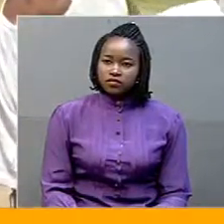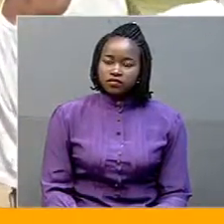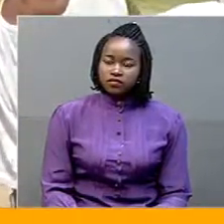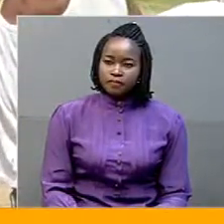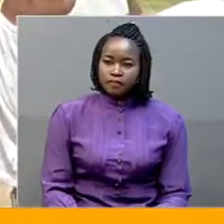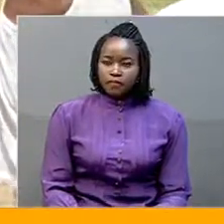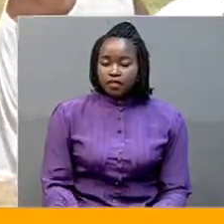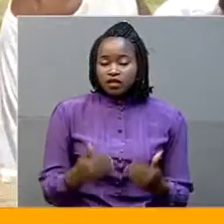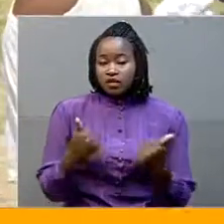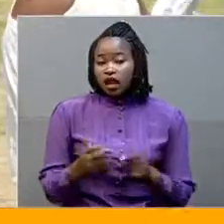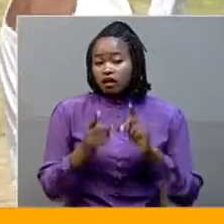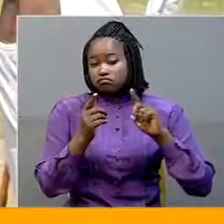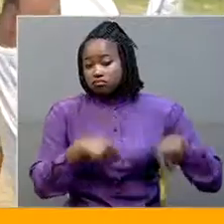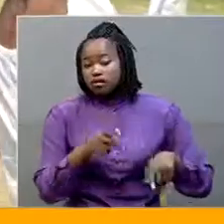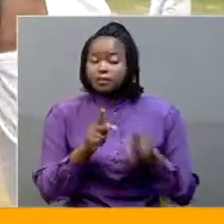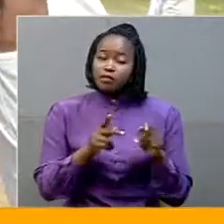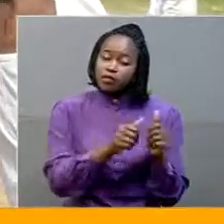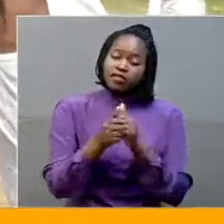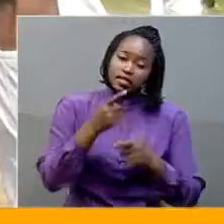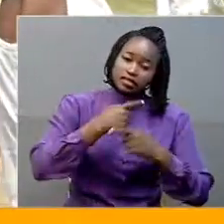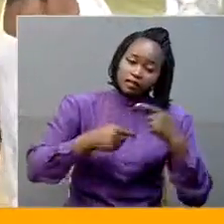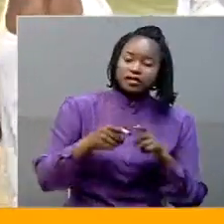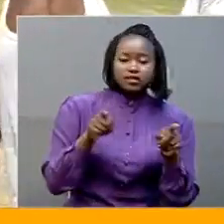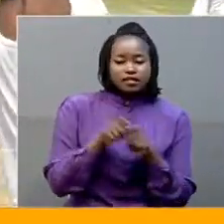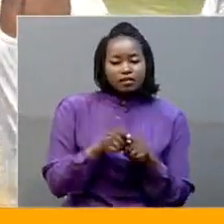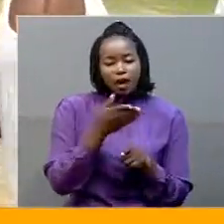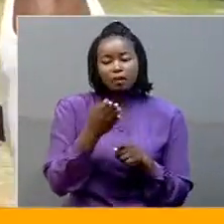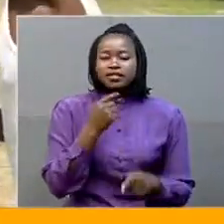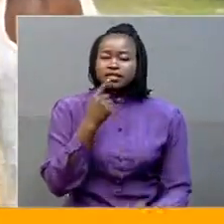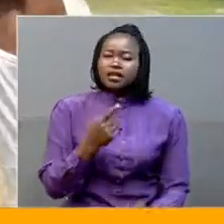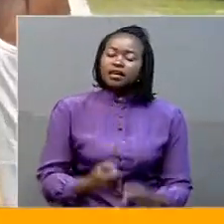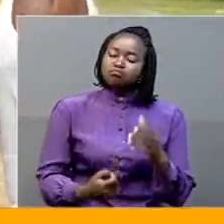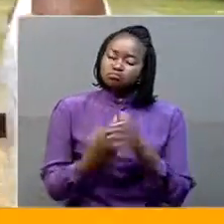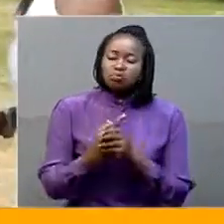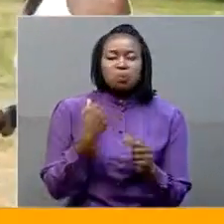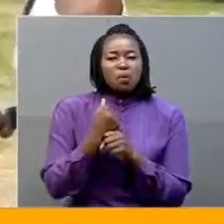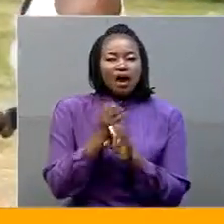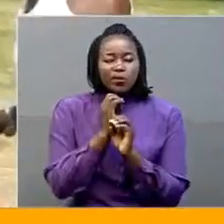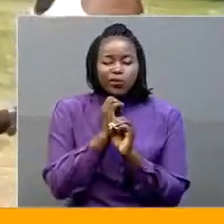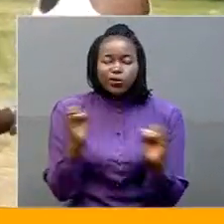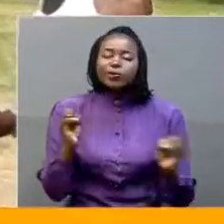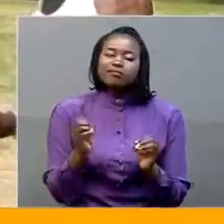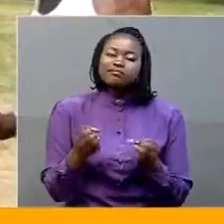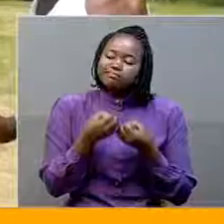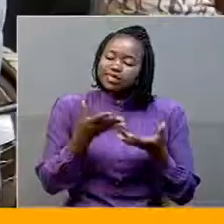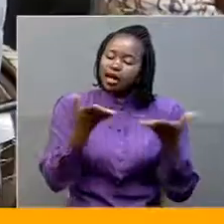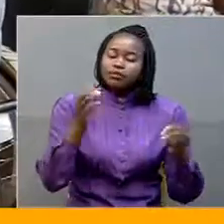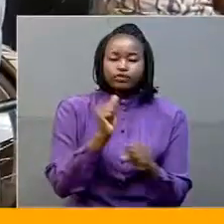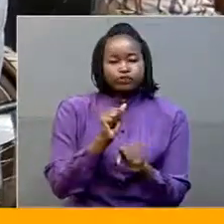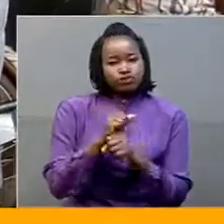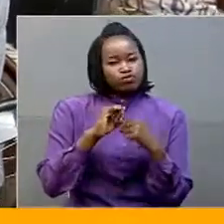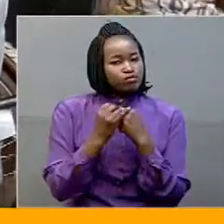Discrimination amongst people with disabilities has been identified as the main cause for unemployment. Among them, the